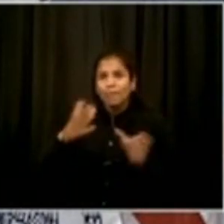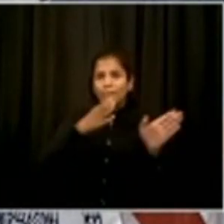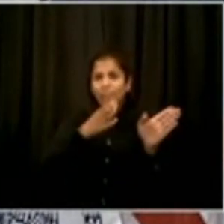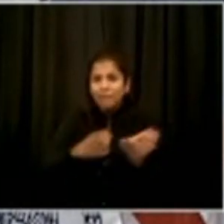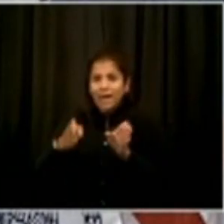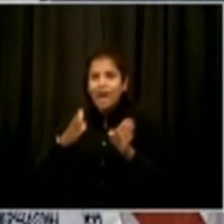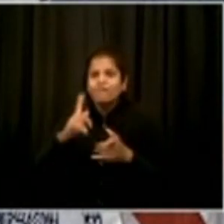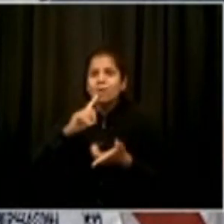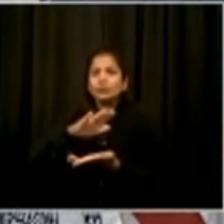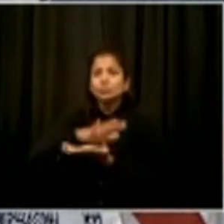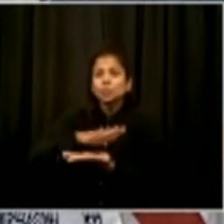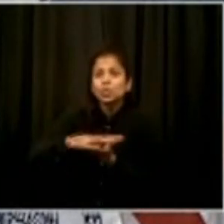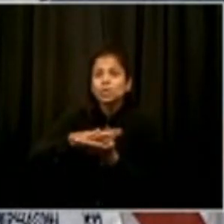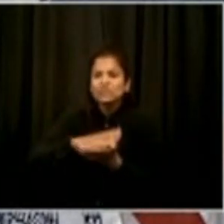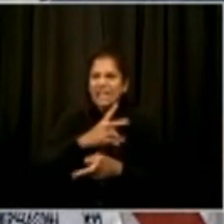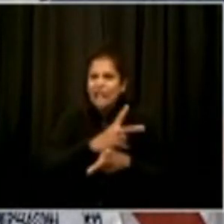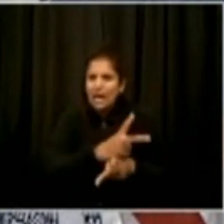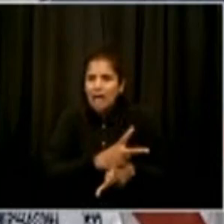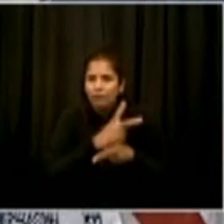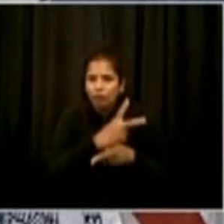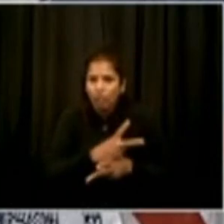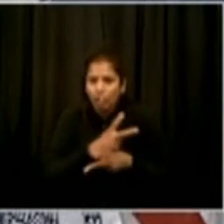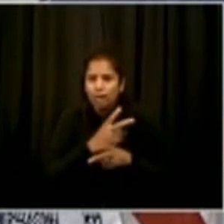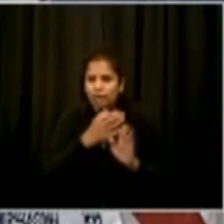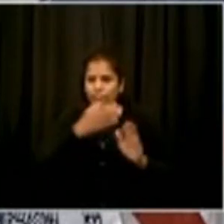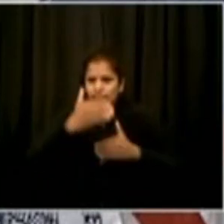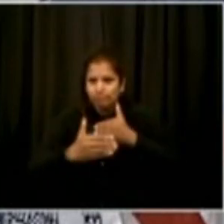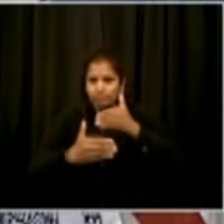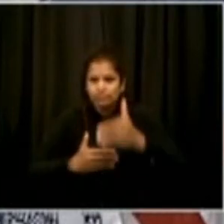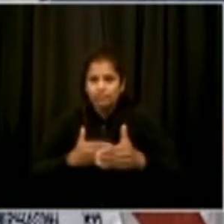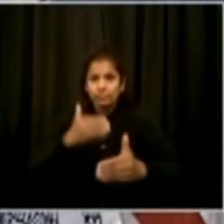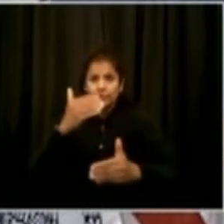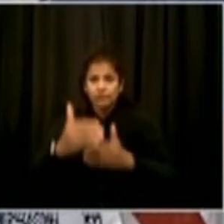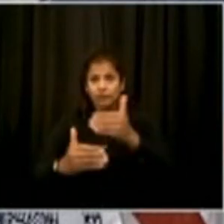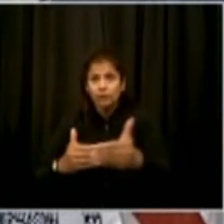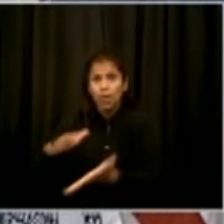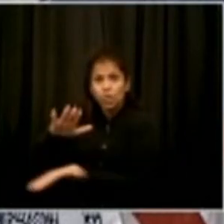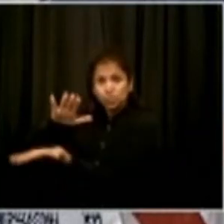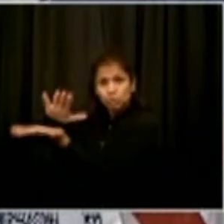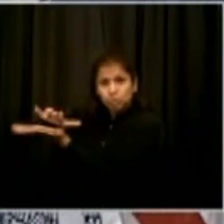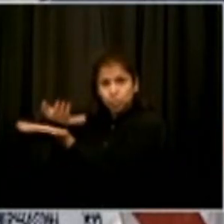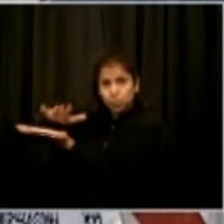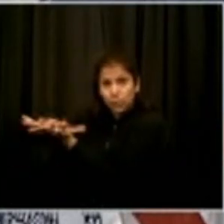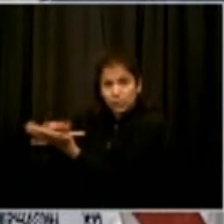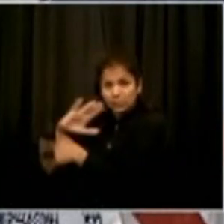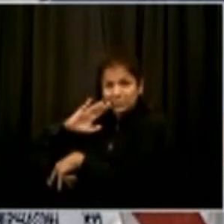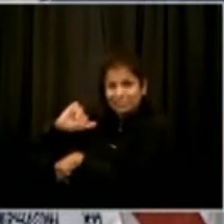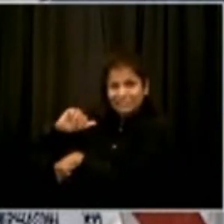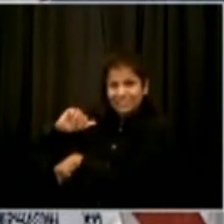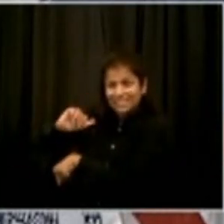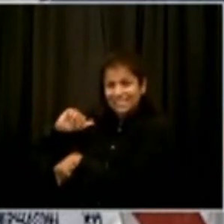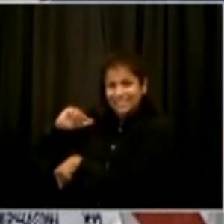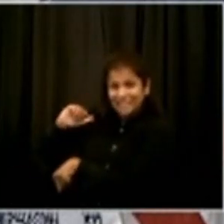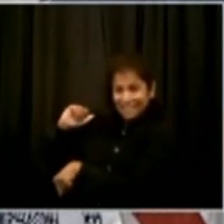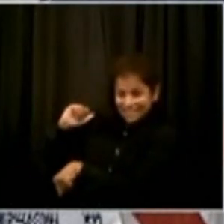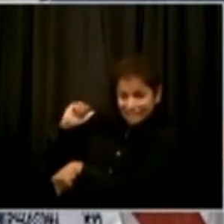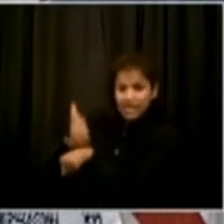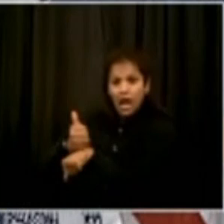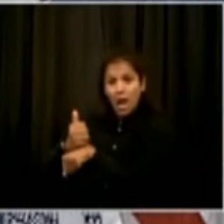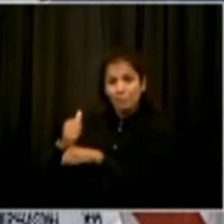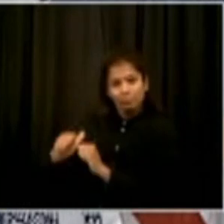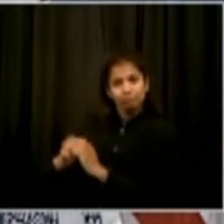On the schools, you know, I've already said I want to hold New York City schools to a very tough standard, and that is that 3 percent standard over